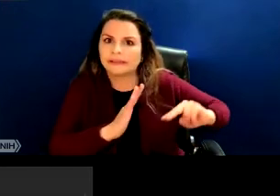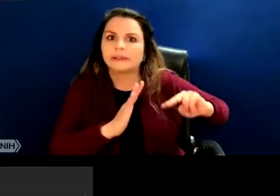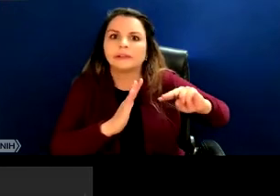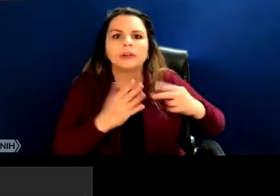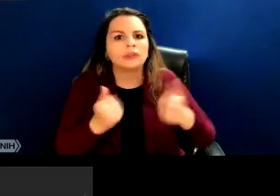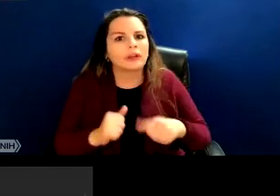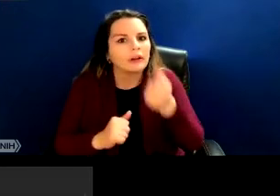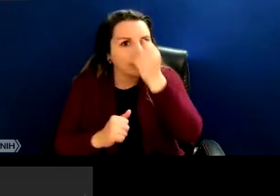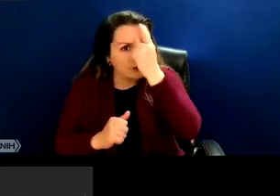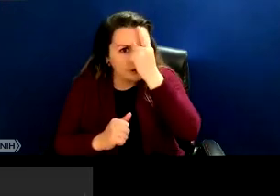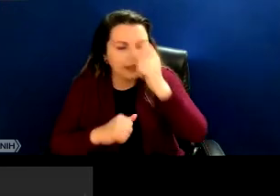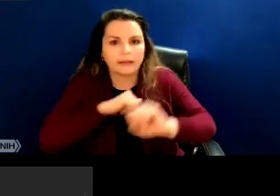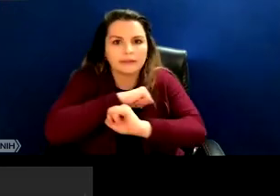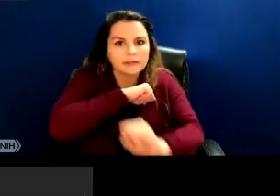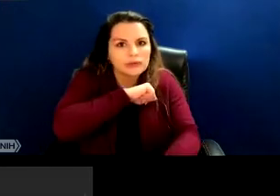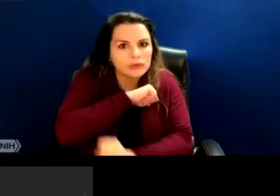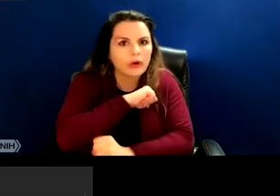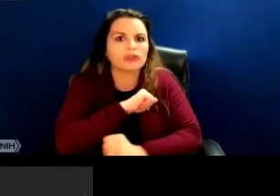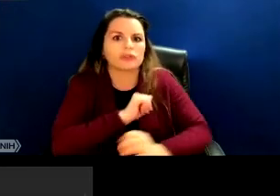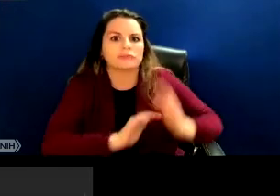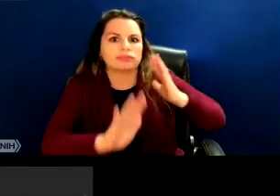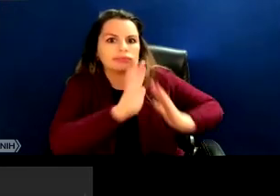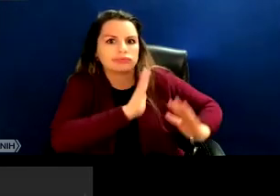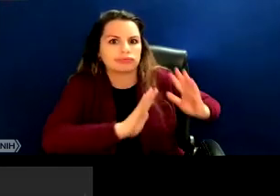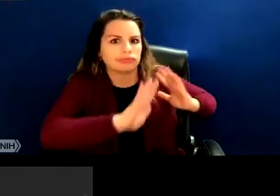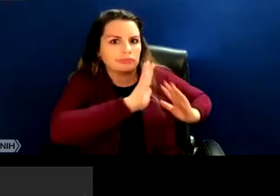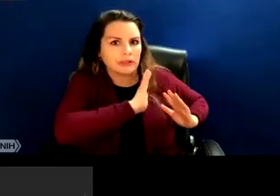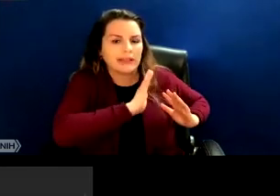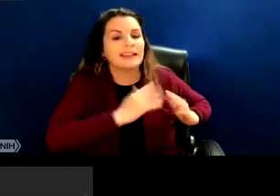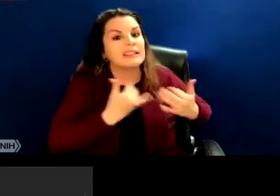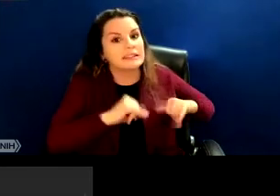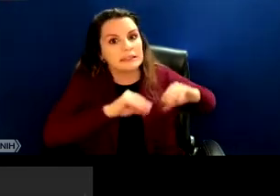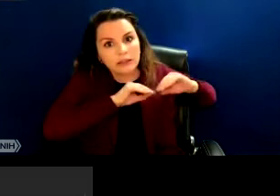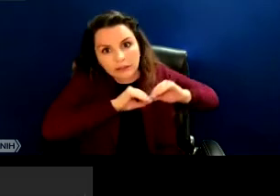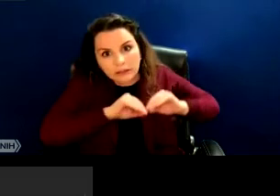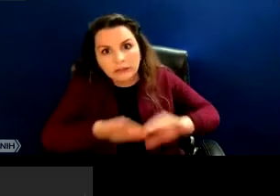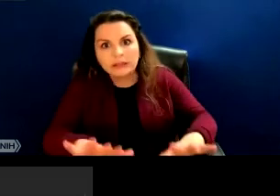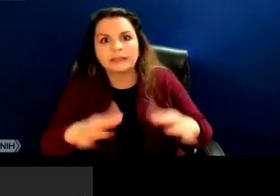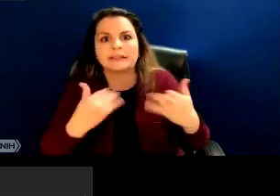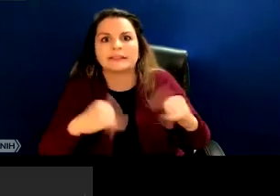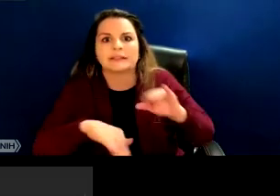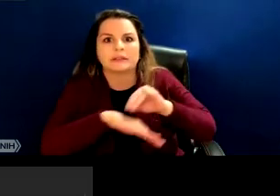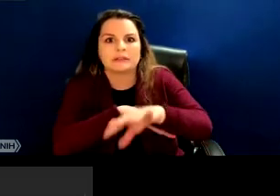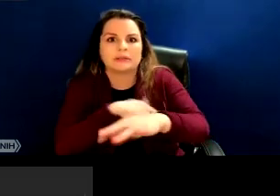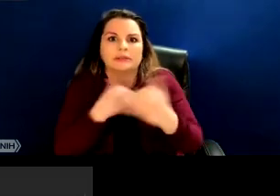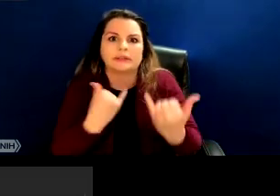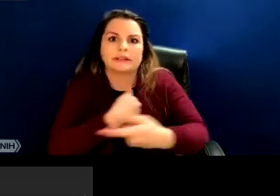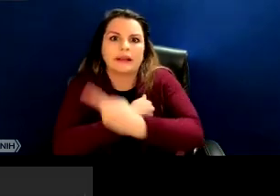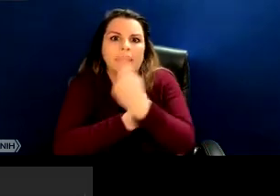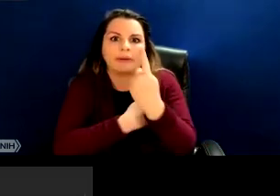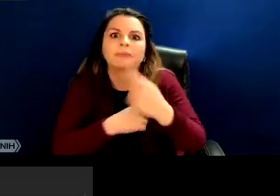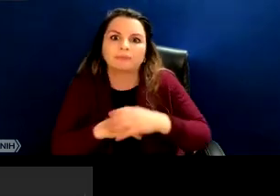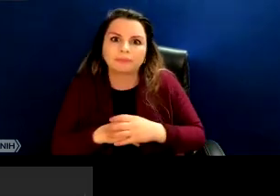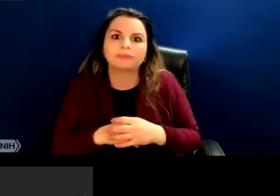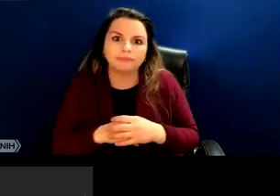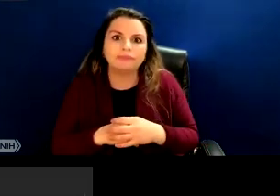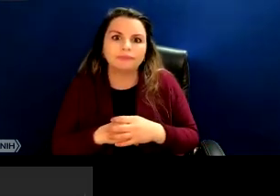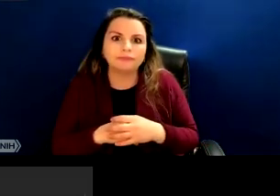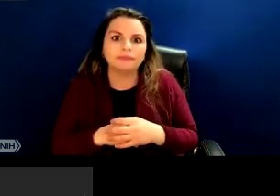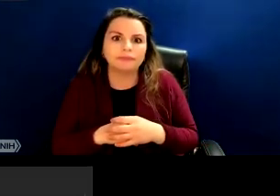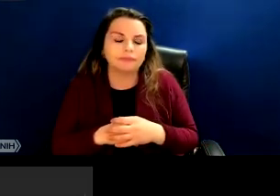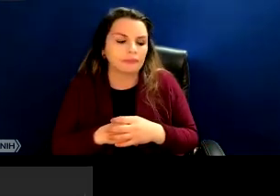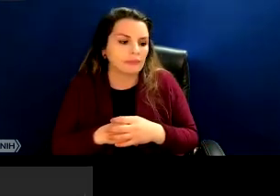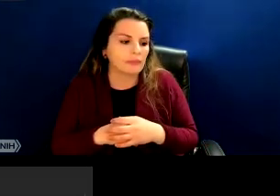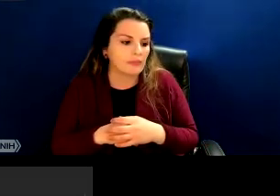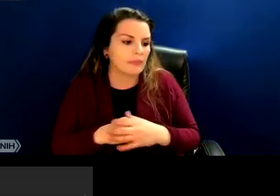important it is to understand these histories as they affect and are affecting the future of science